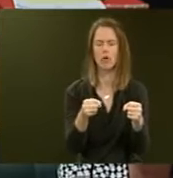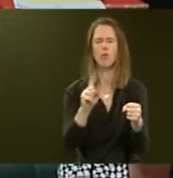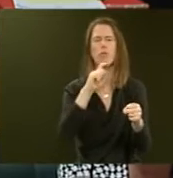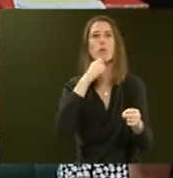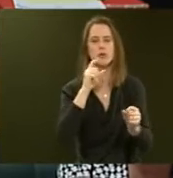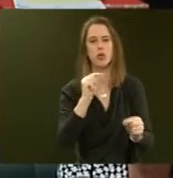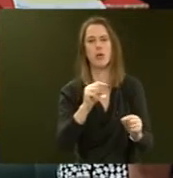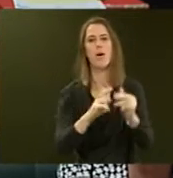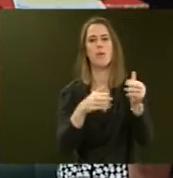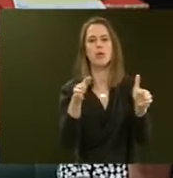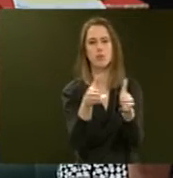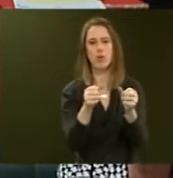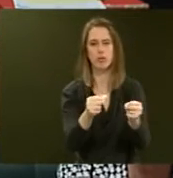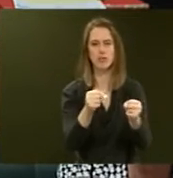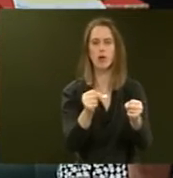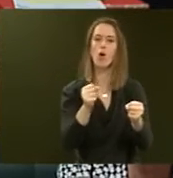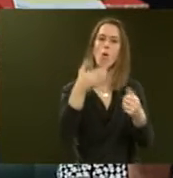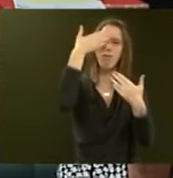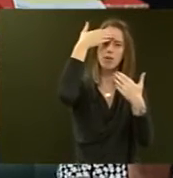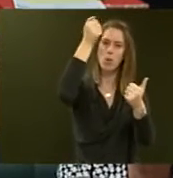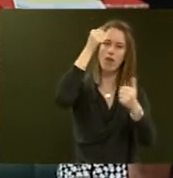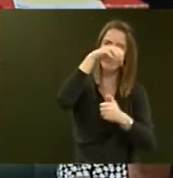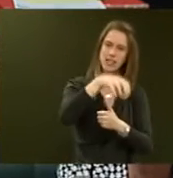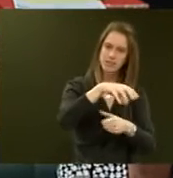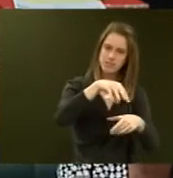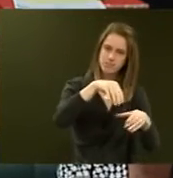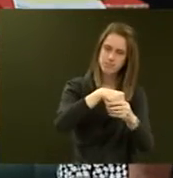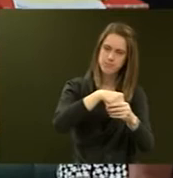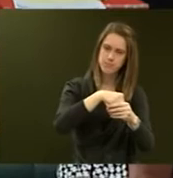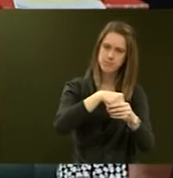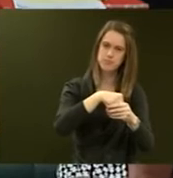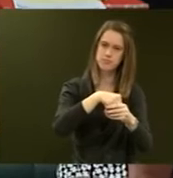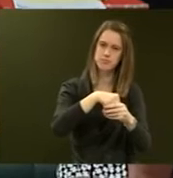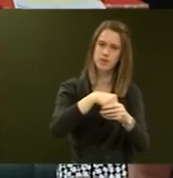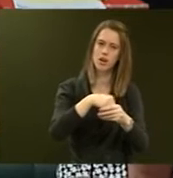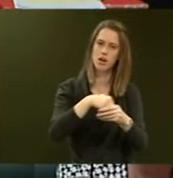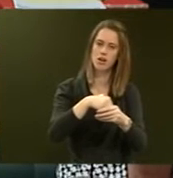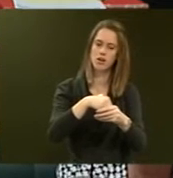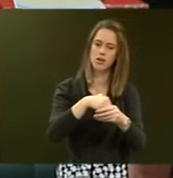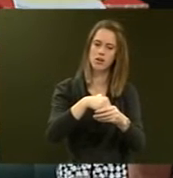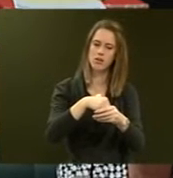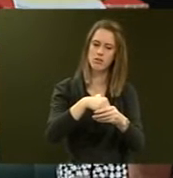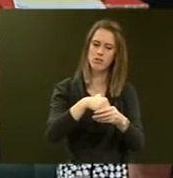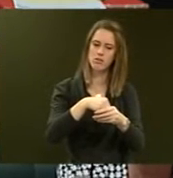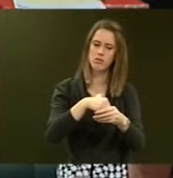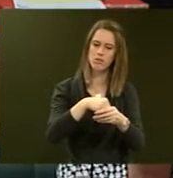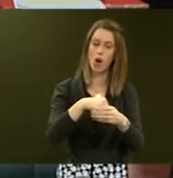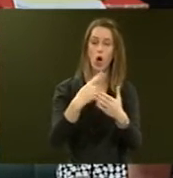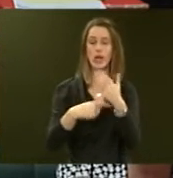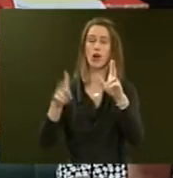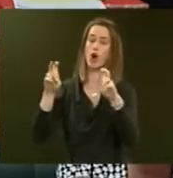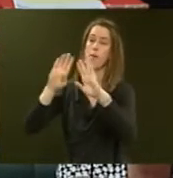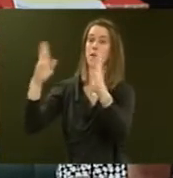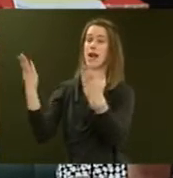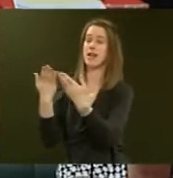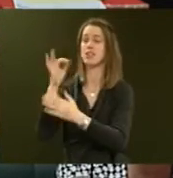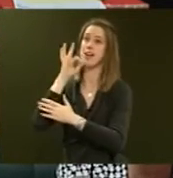do is build a smaller prison with mental health facilities. Only on Planet National is building